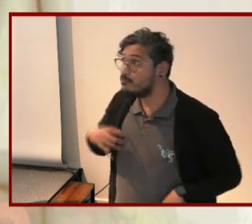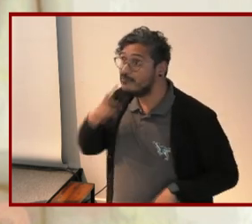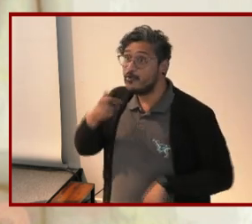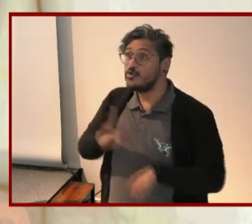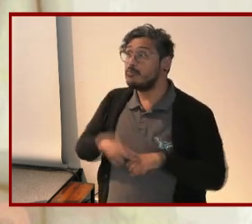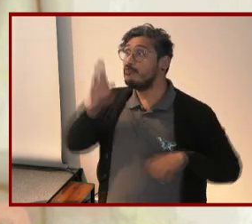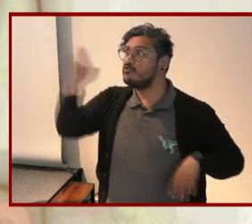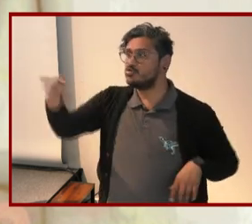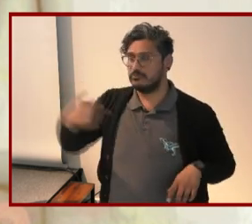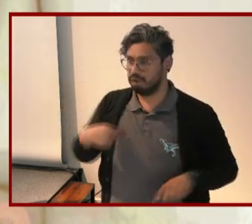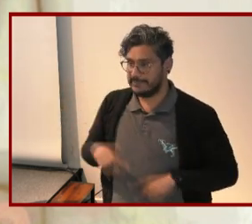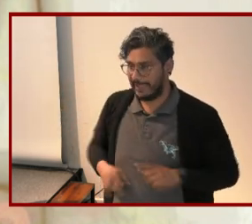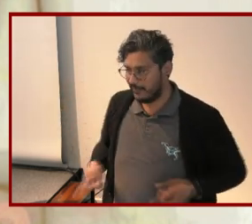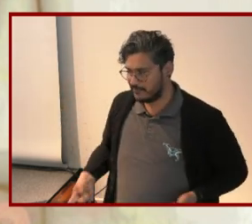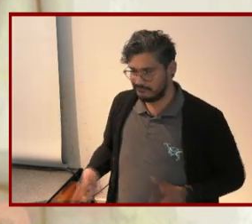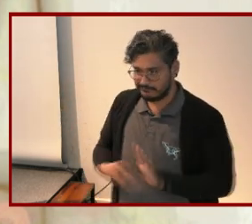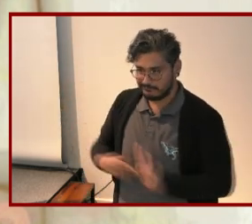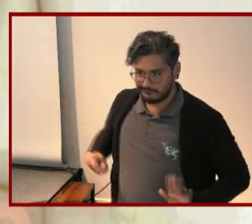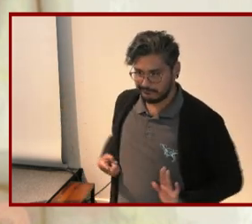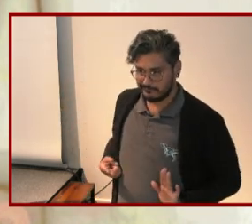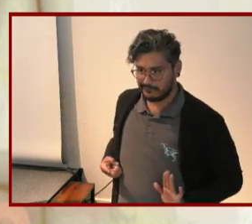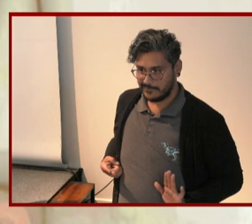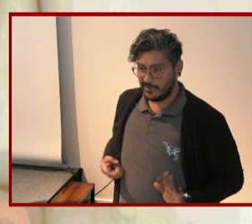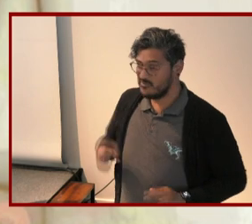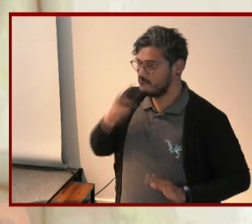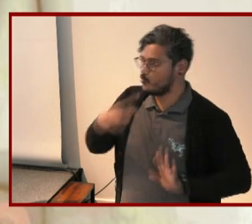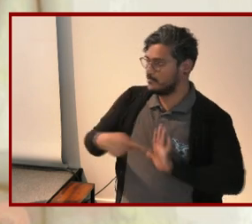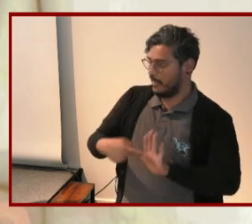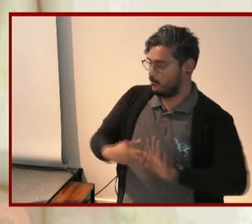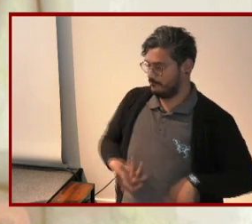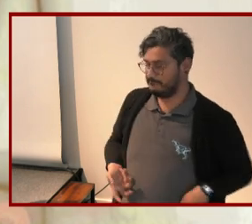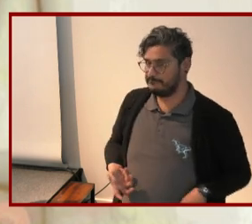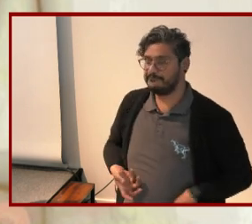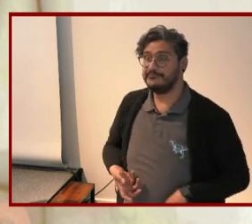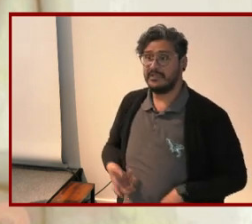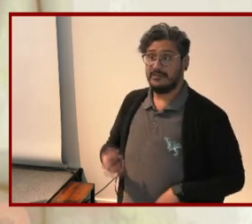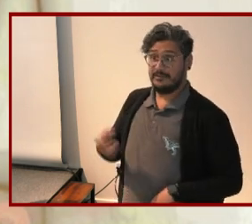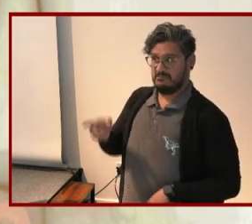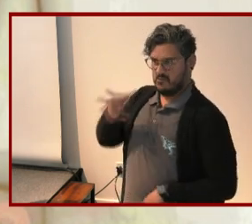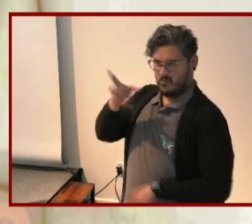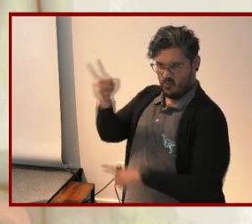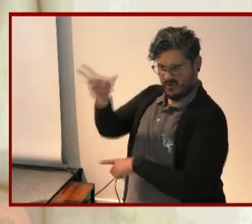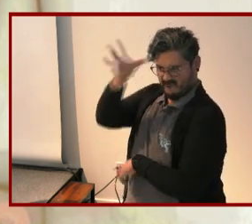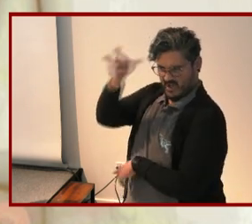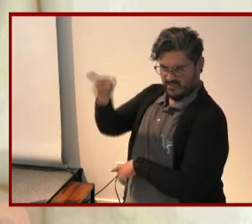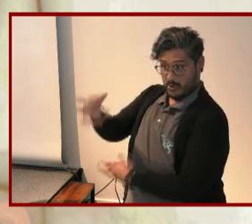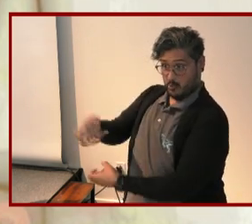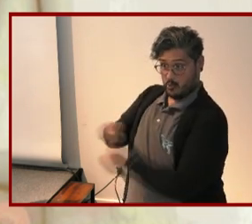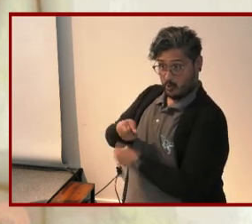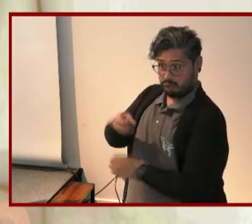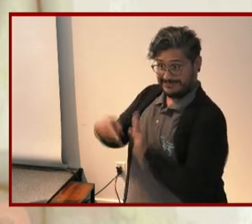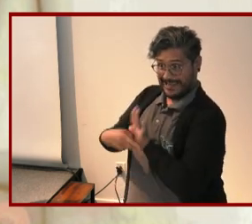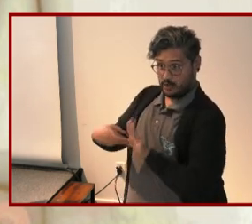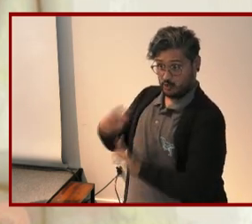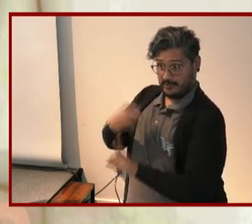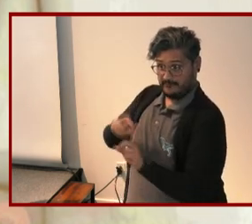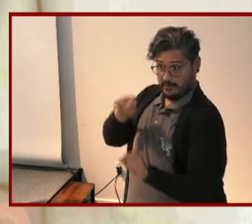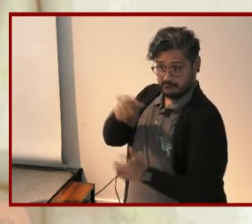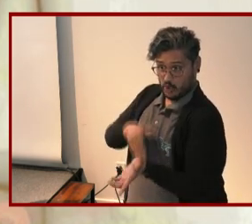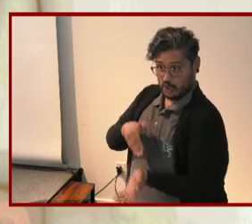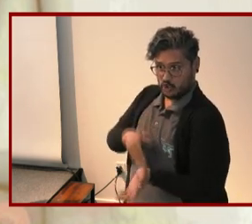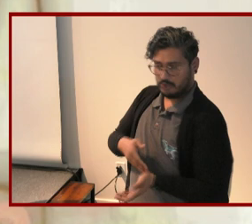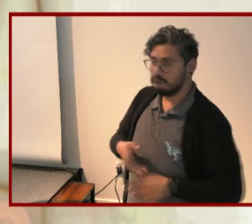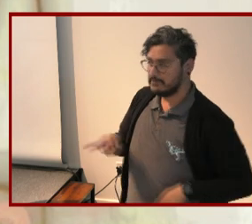for example just after receiving his daughter's diagnosis one father writes i felt all those